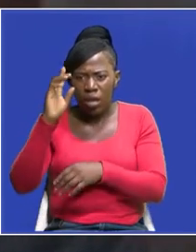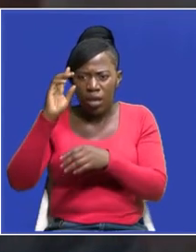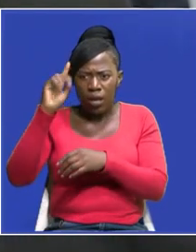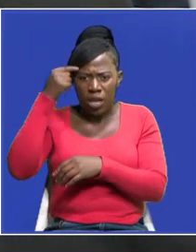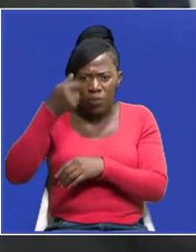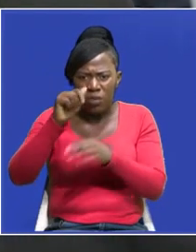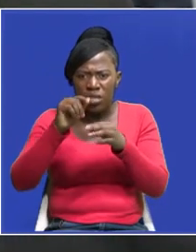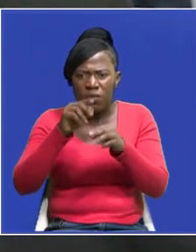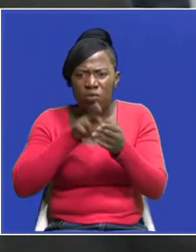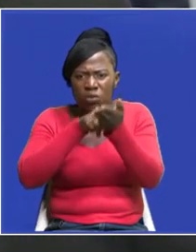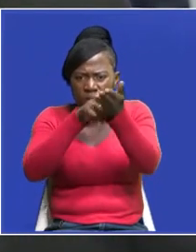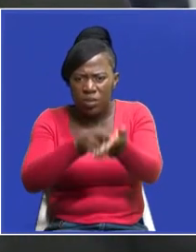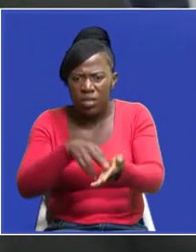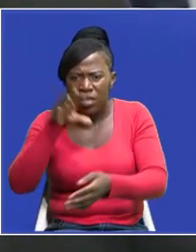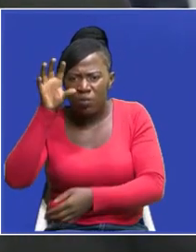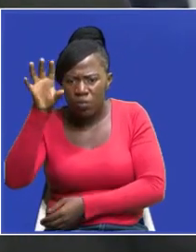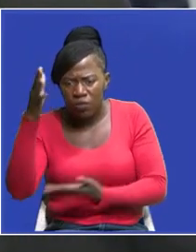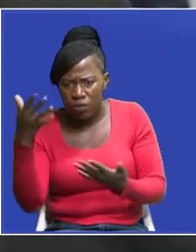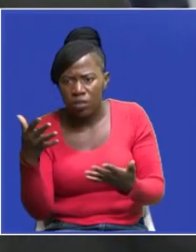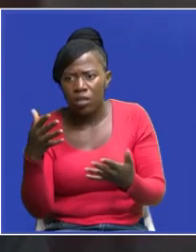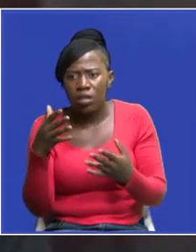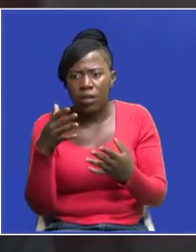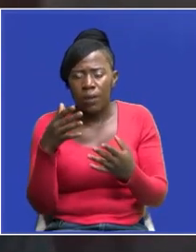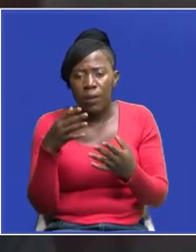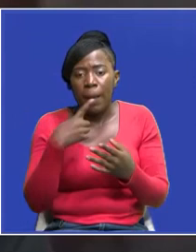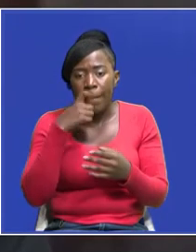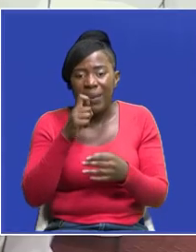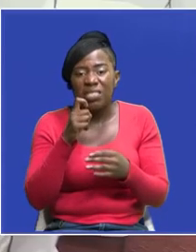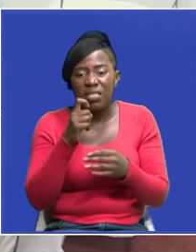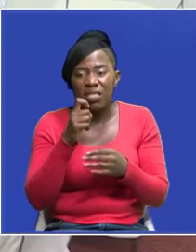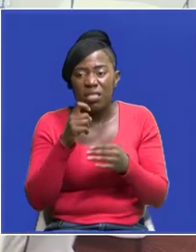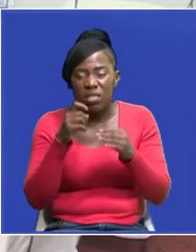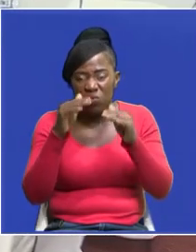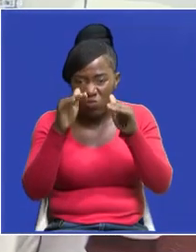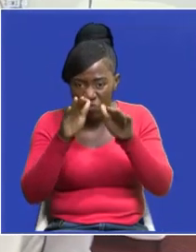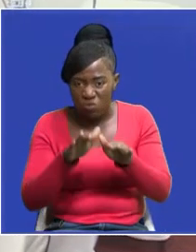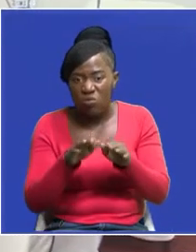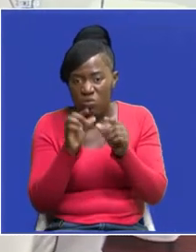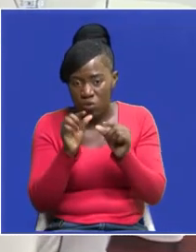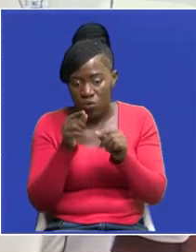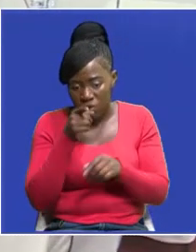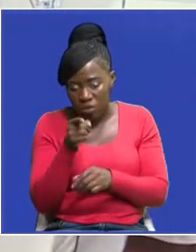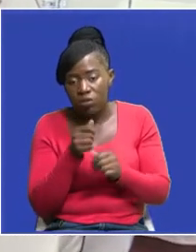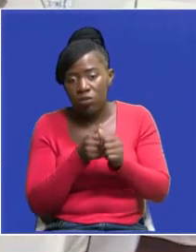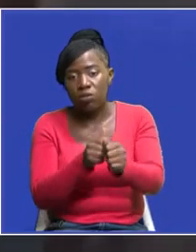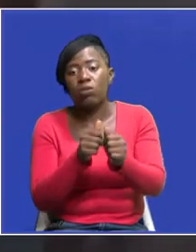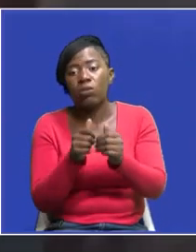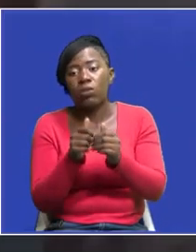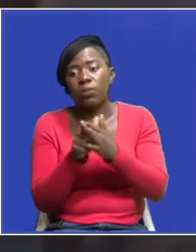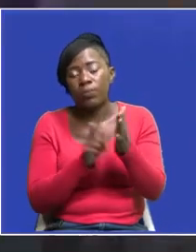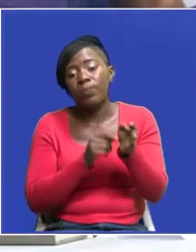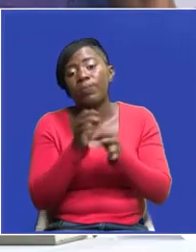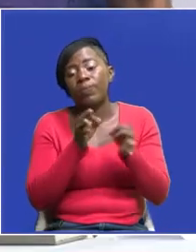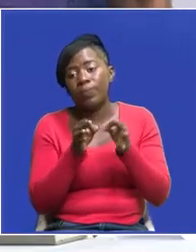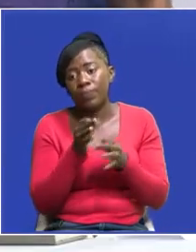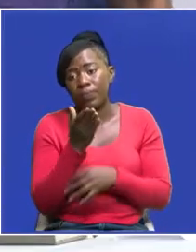provincial and districts should be minimized this is in line with a decentralization policy